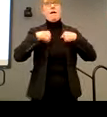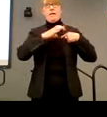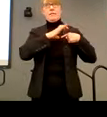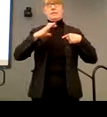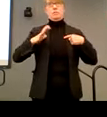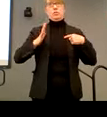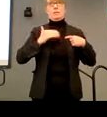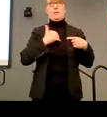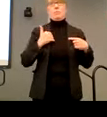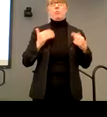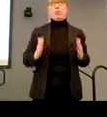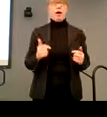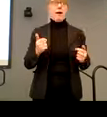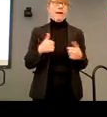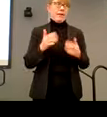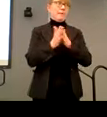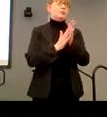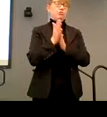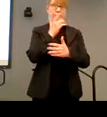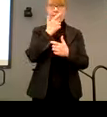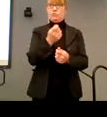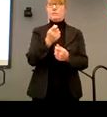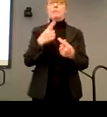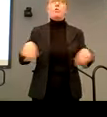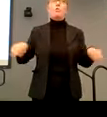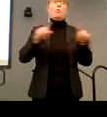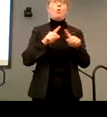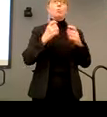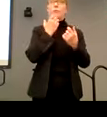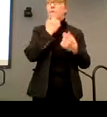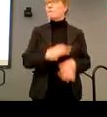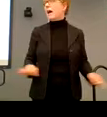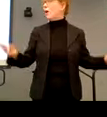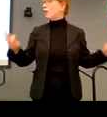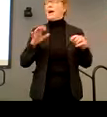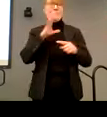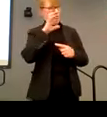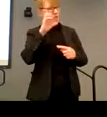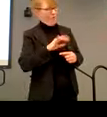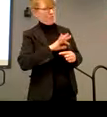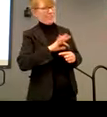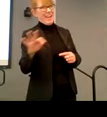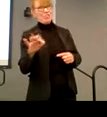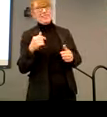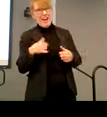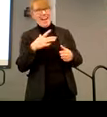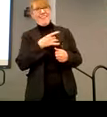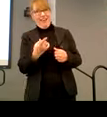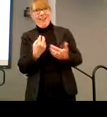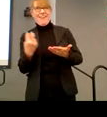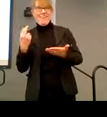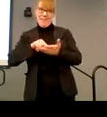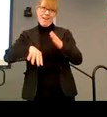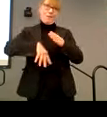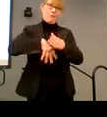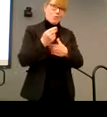extremely interested in. And for those who still value, I'm sort of old fashioned in this way. I like going to the polls and we